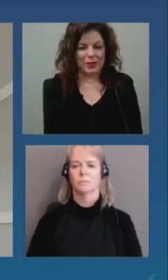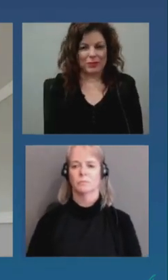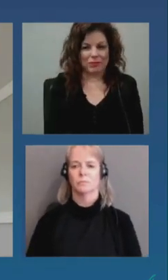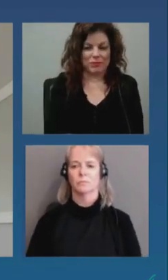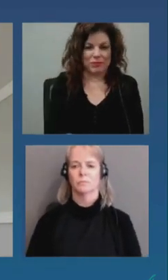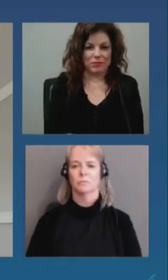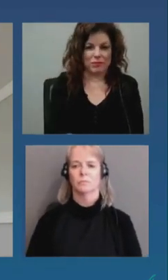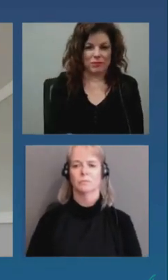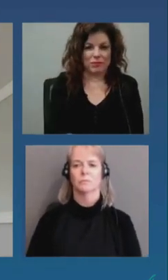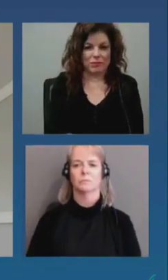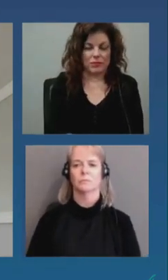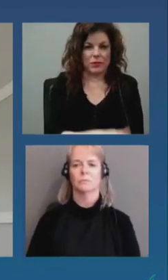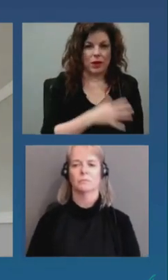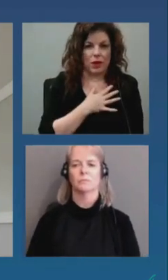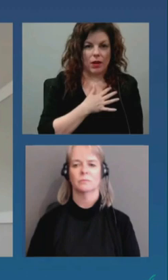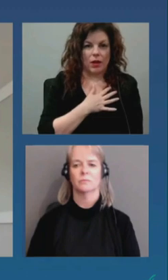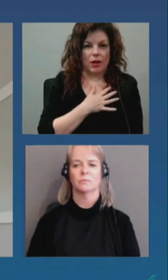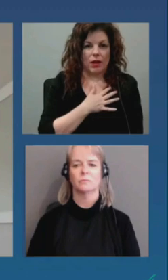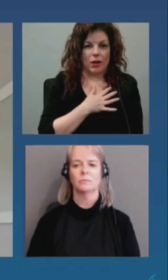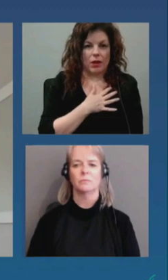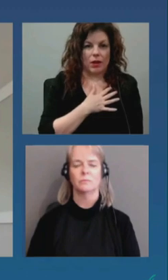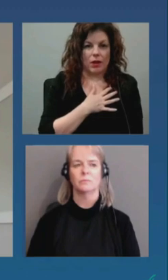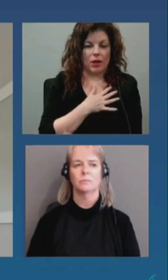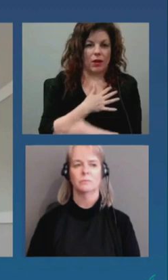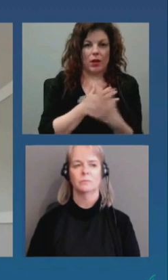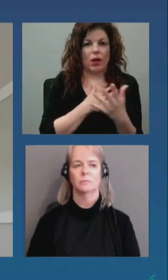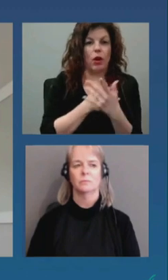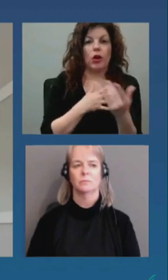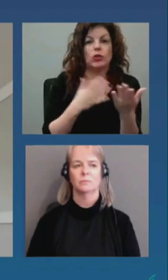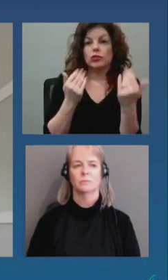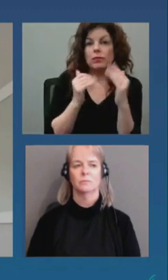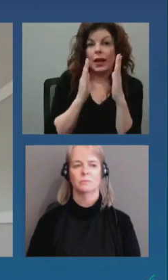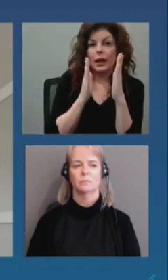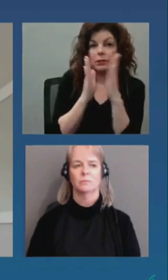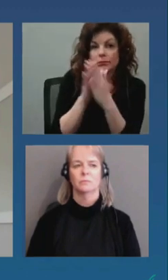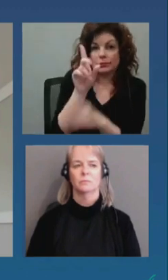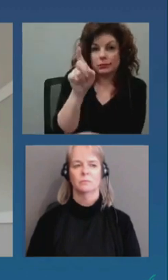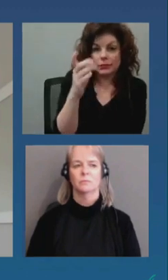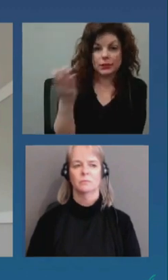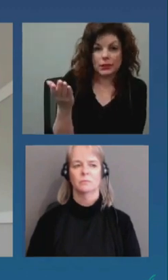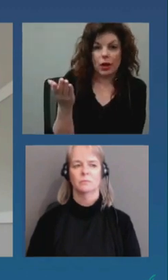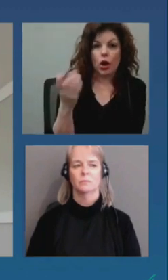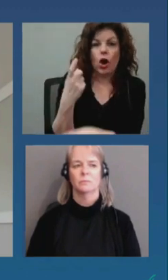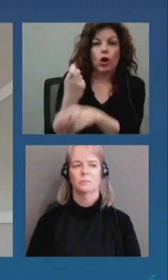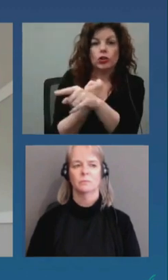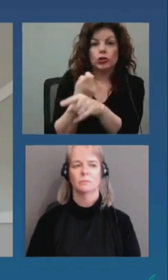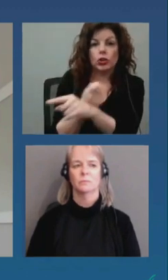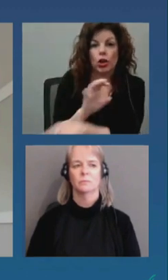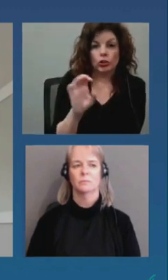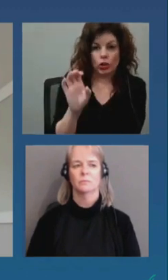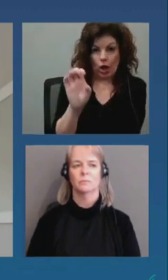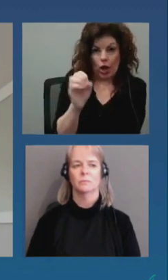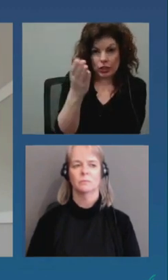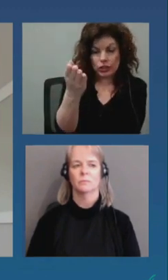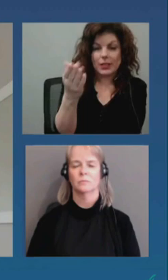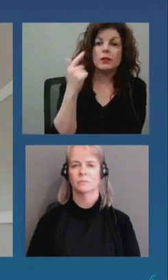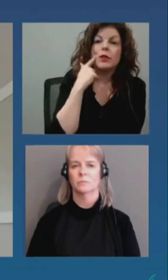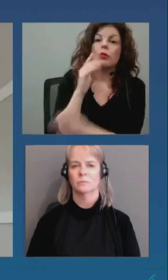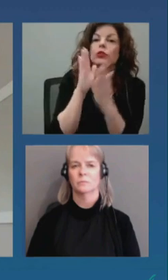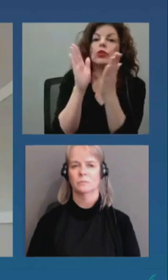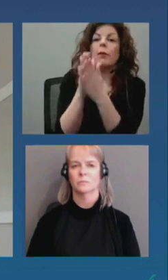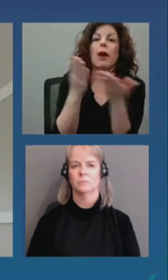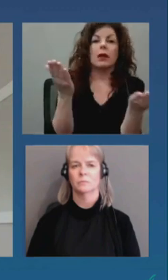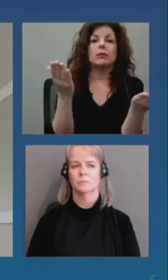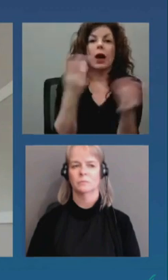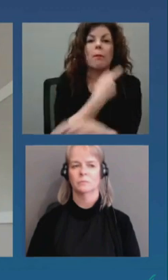voulais vous demander dr etches concernant les la demande que vous faites à la province aujourd